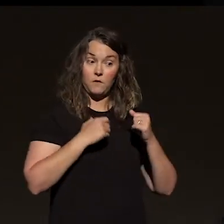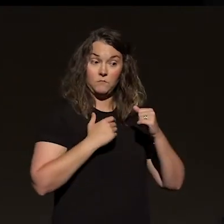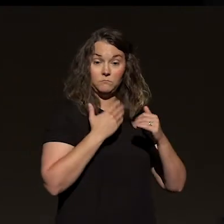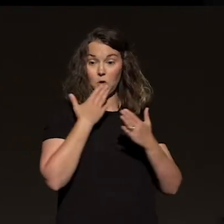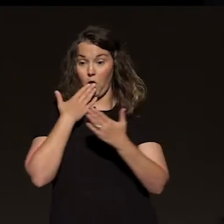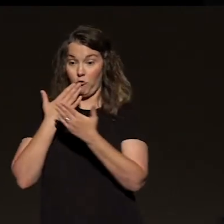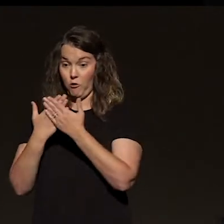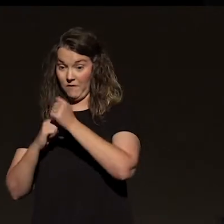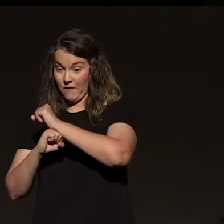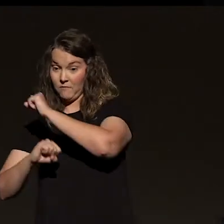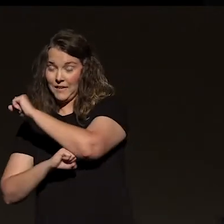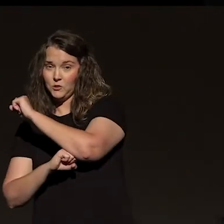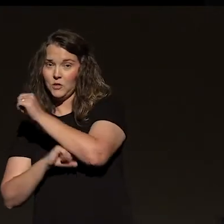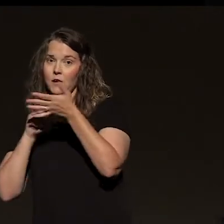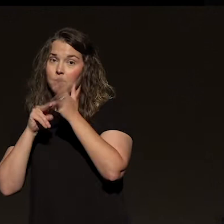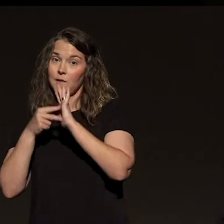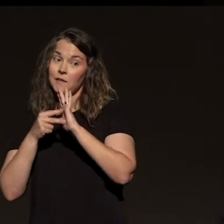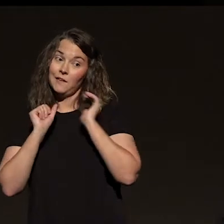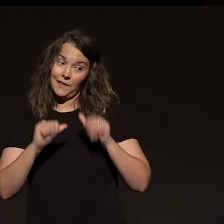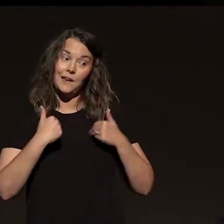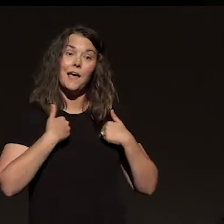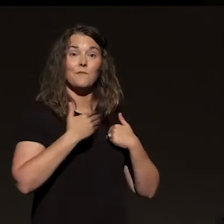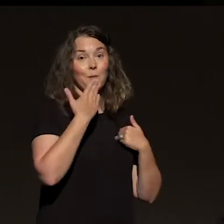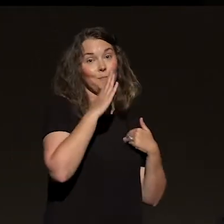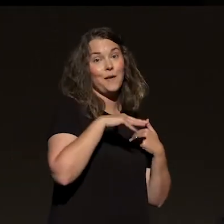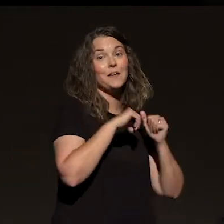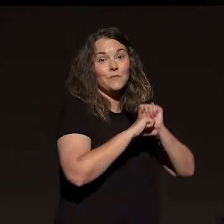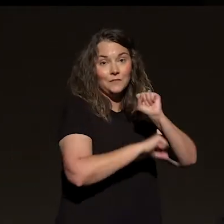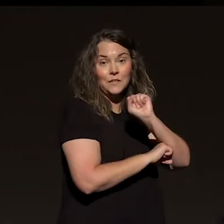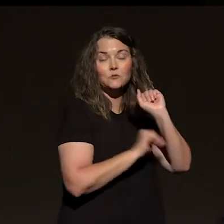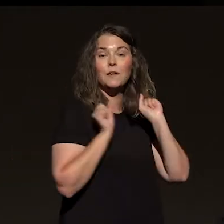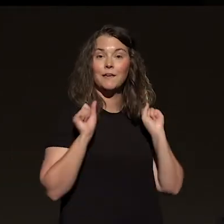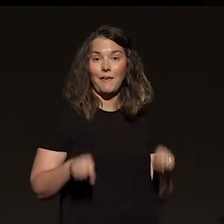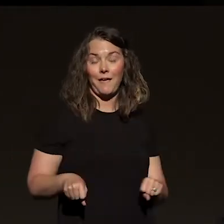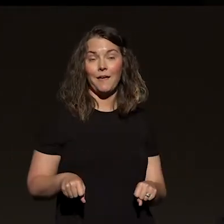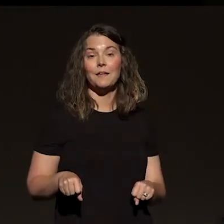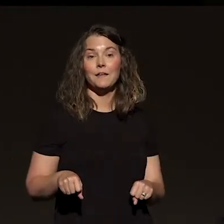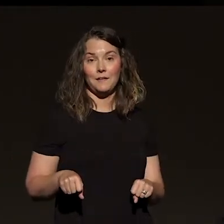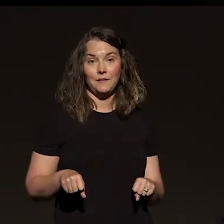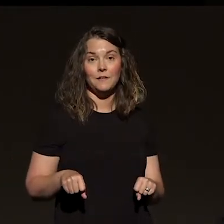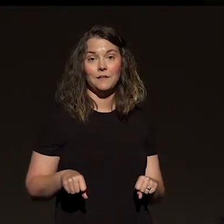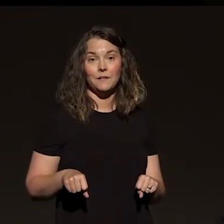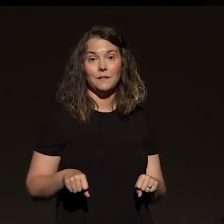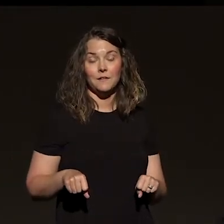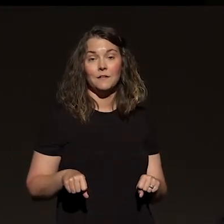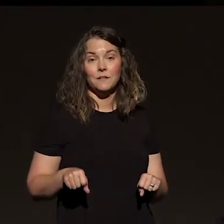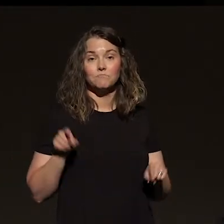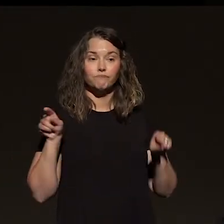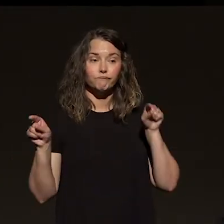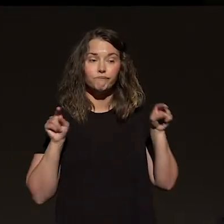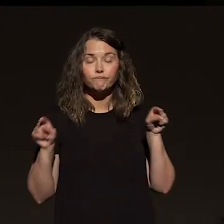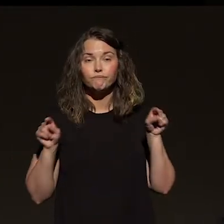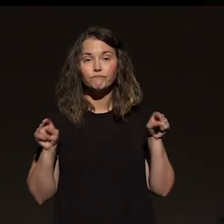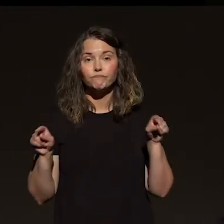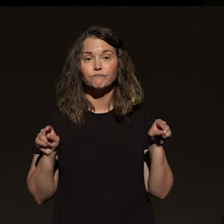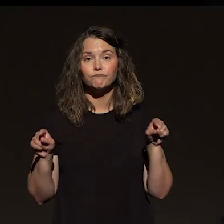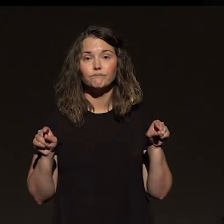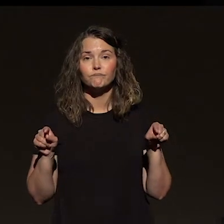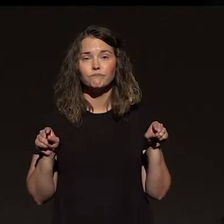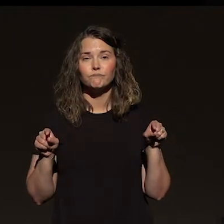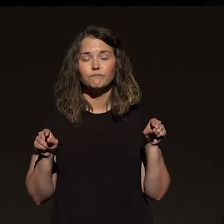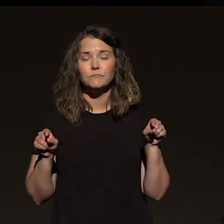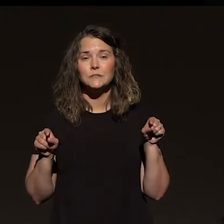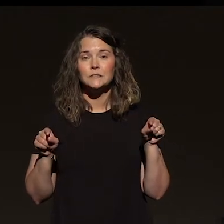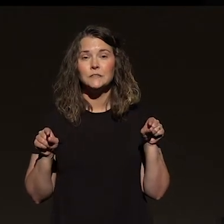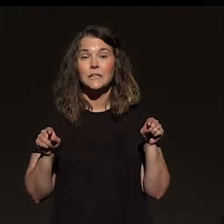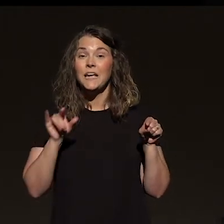7, 26, again, everyone who hears these words of mine and does not act on them will be like a foolish man who built